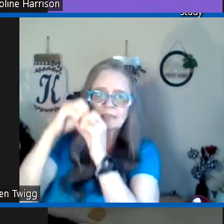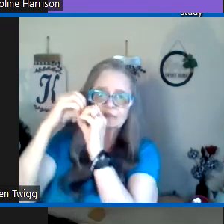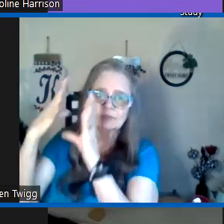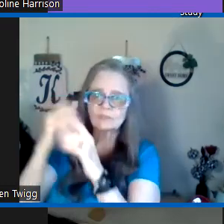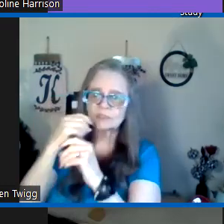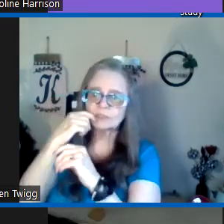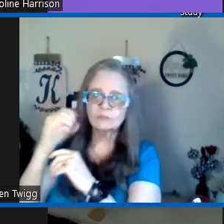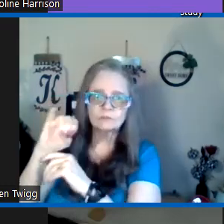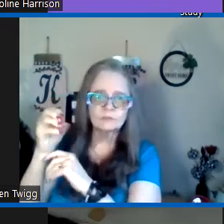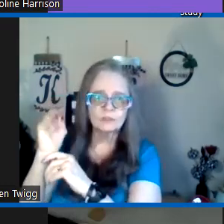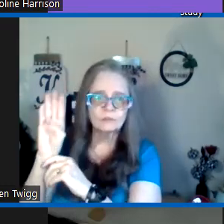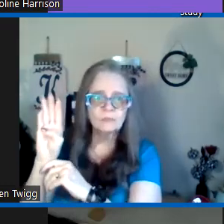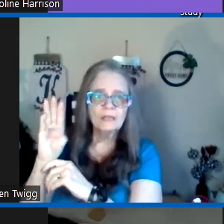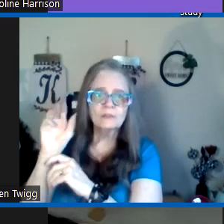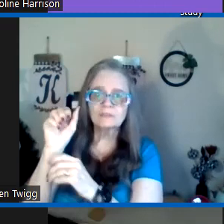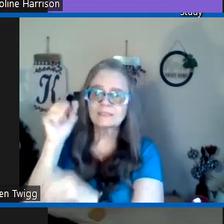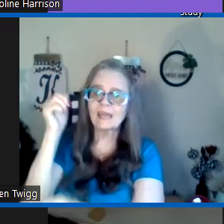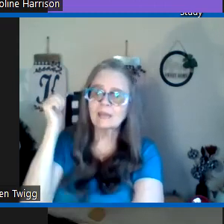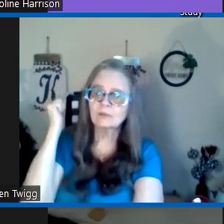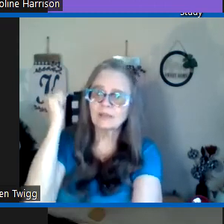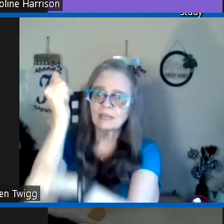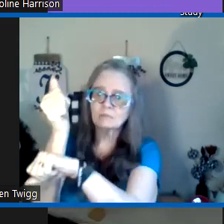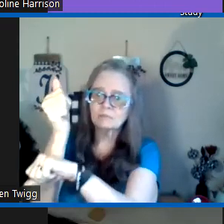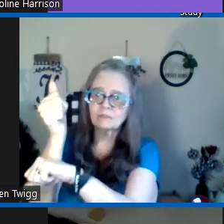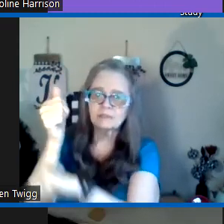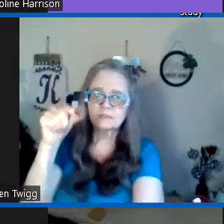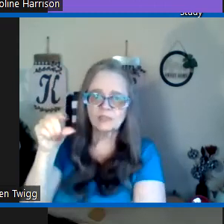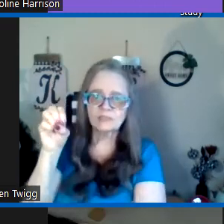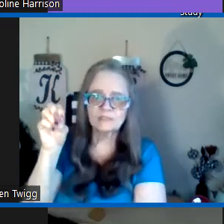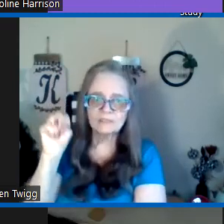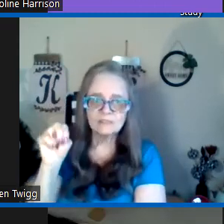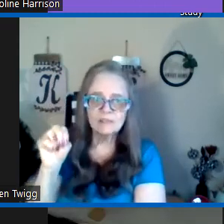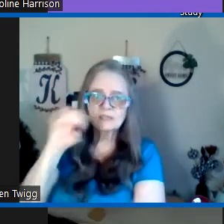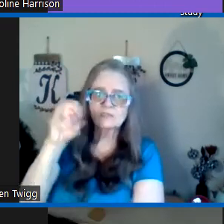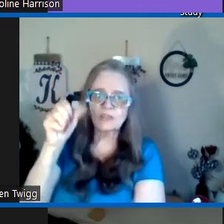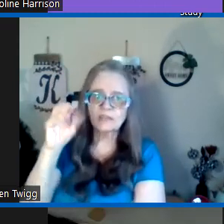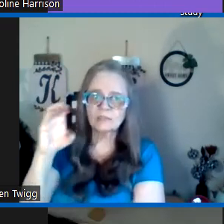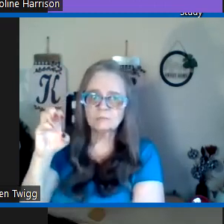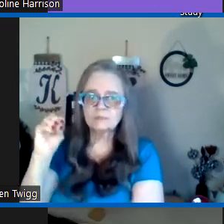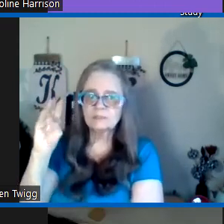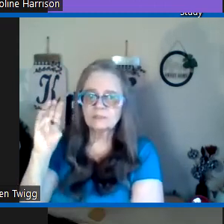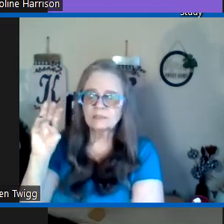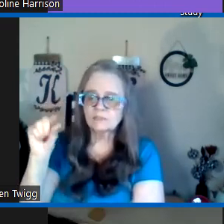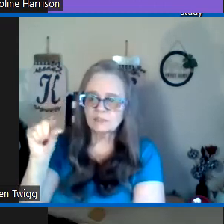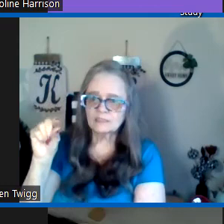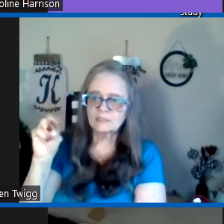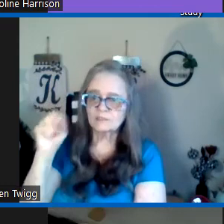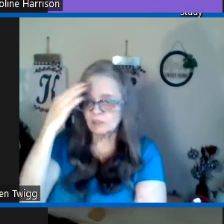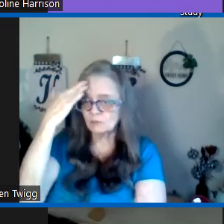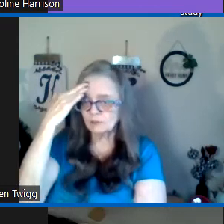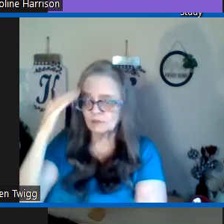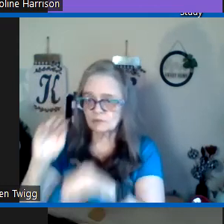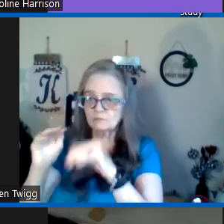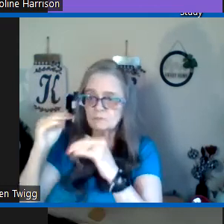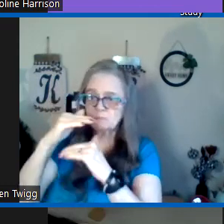he had a vision and he told Job there was Abraham in Genesis Jacob in Genesis